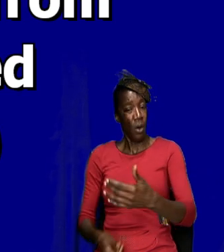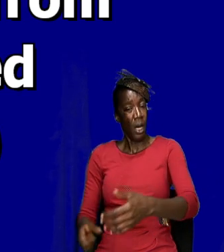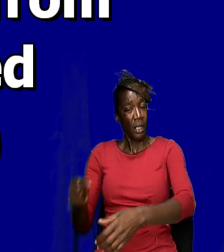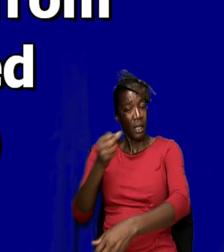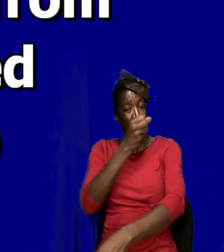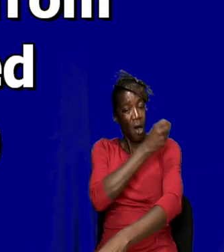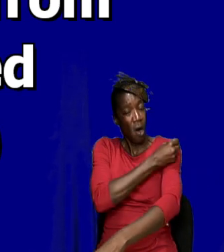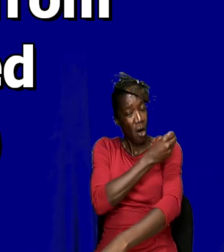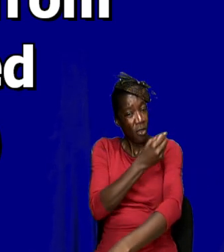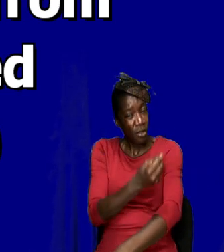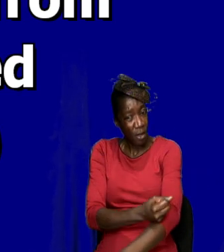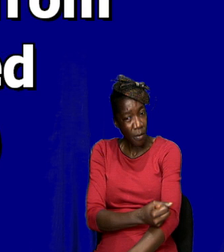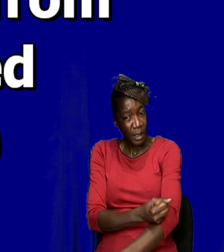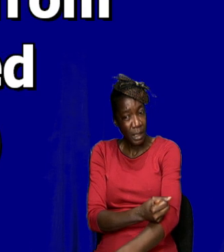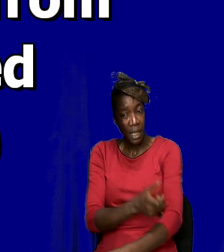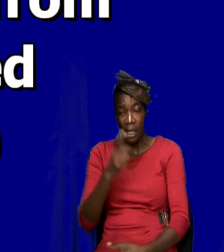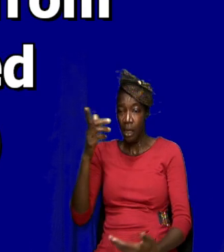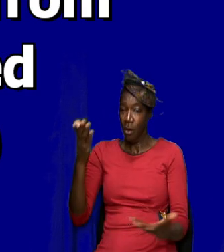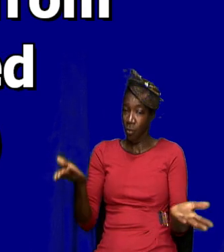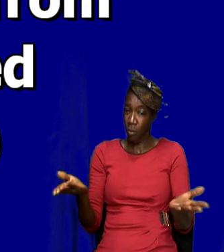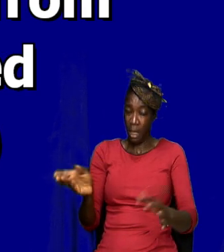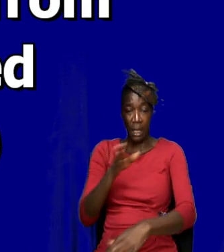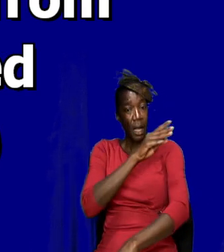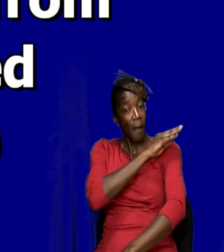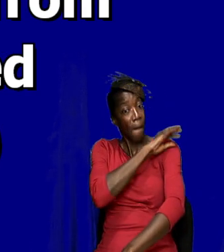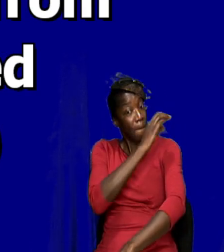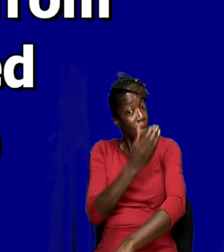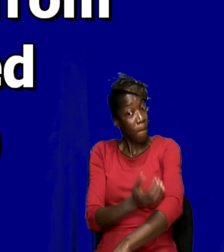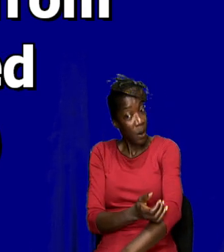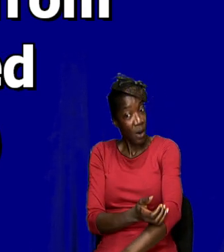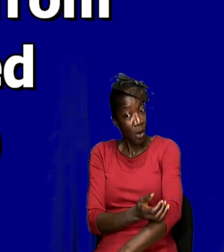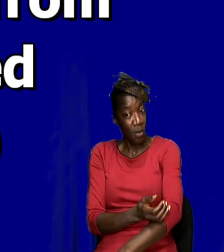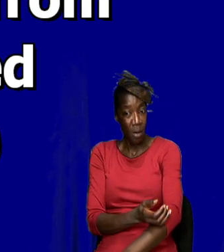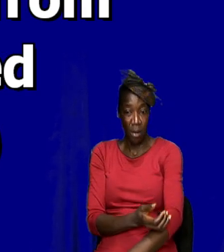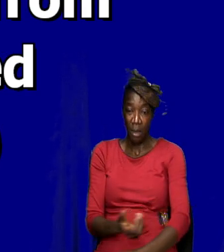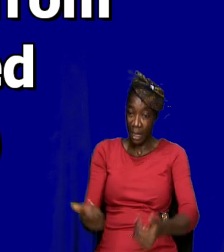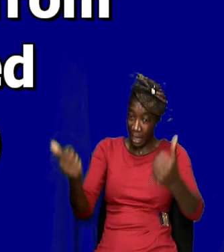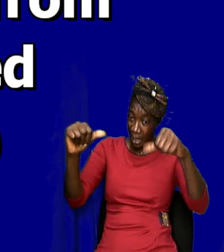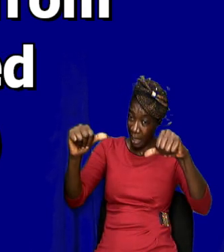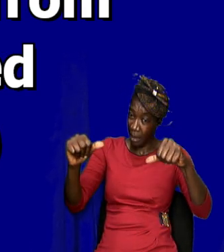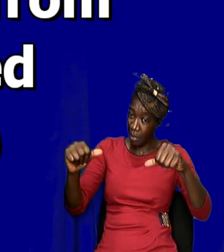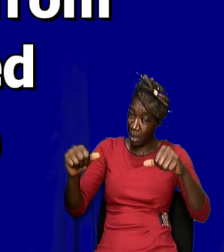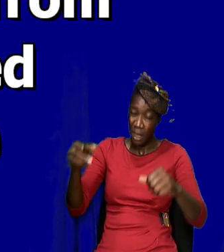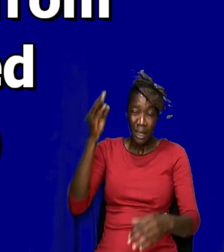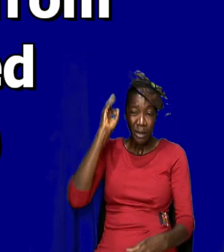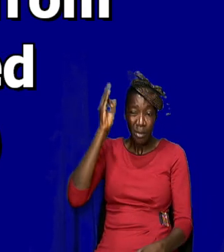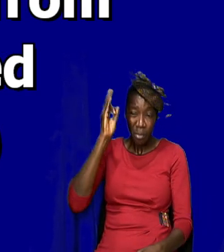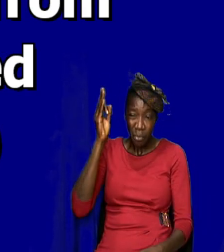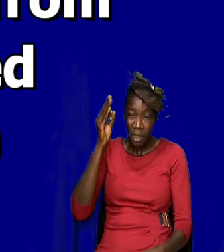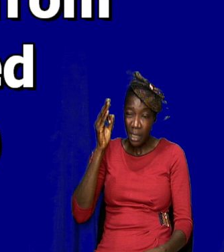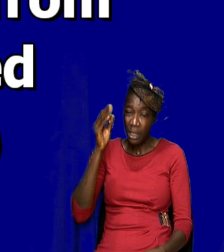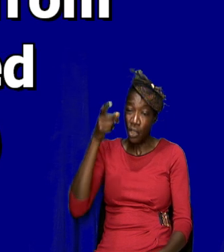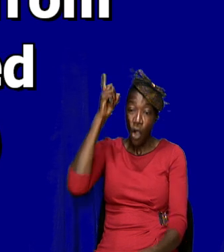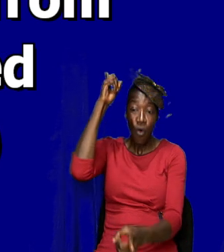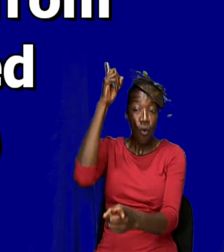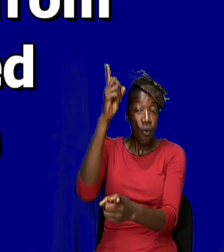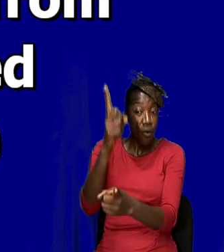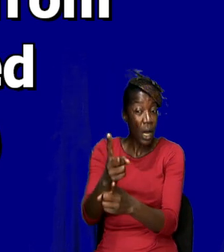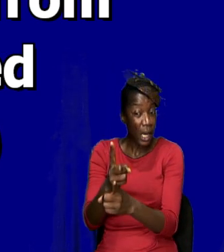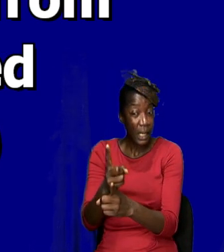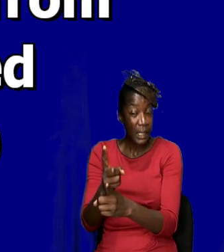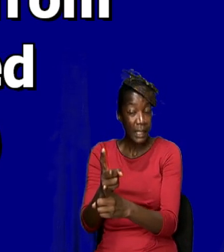you know, with what power are they able to preach effectively unless